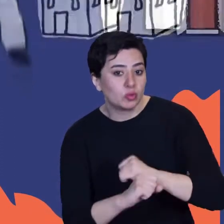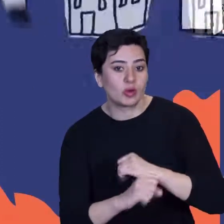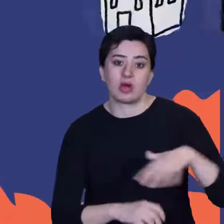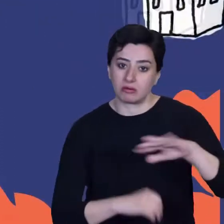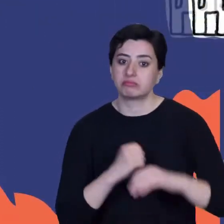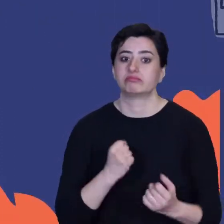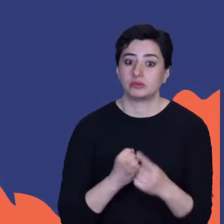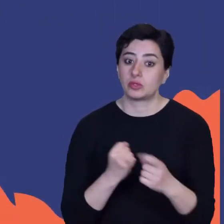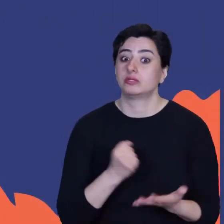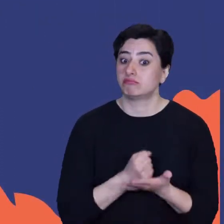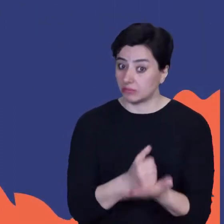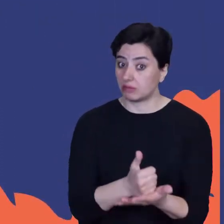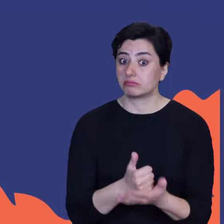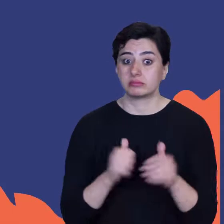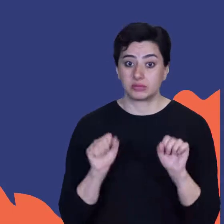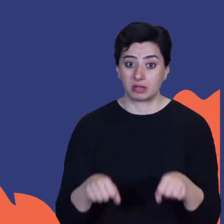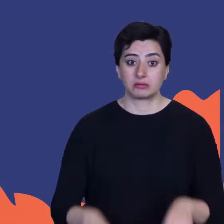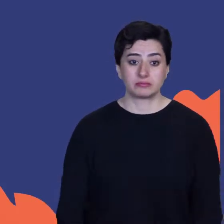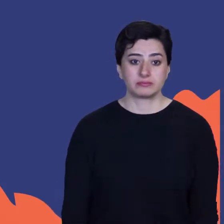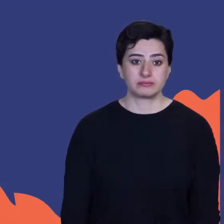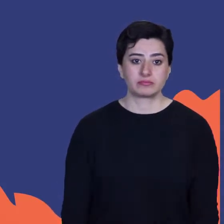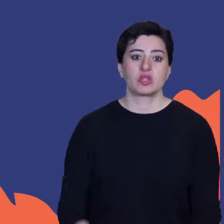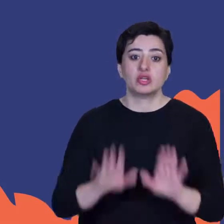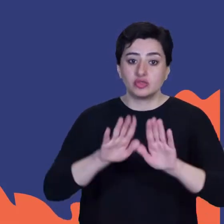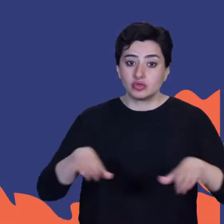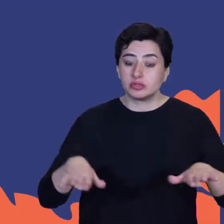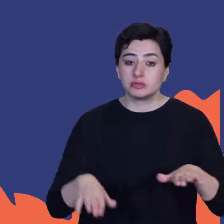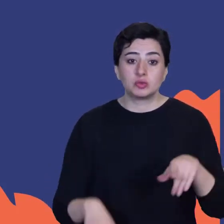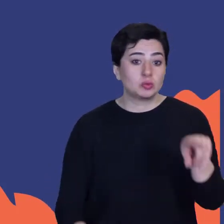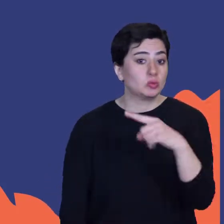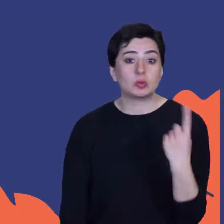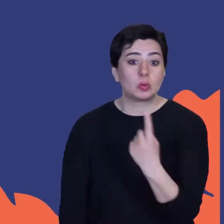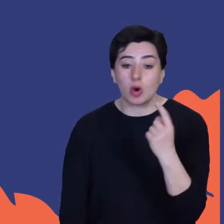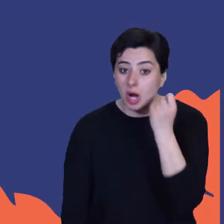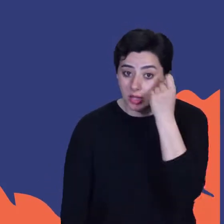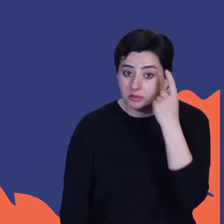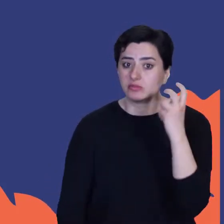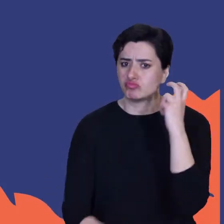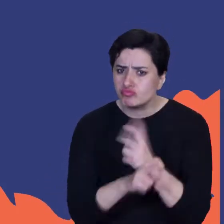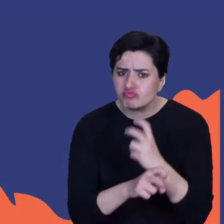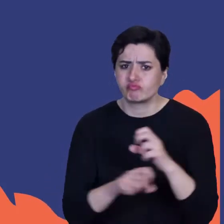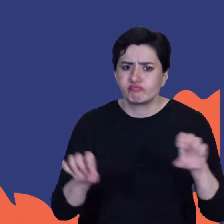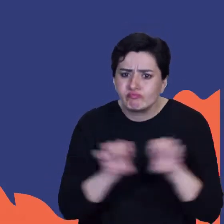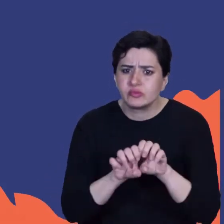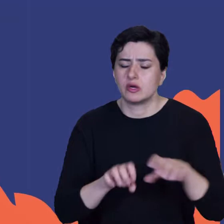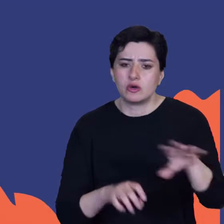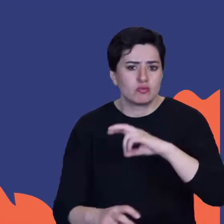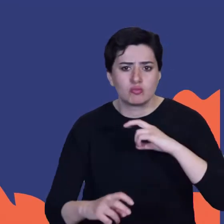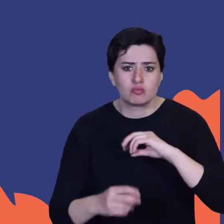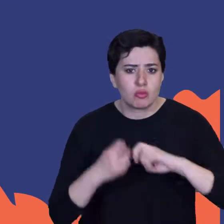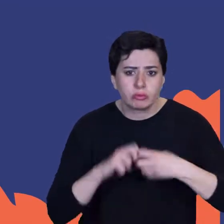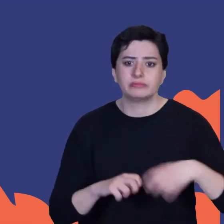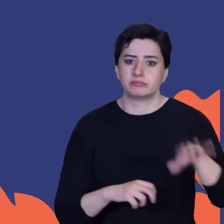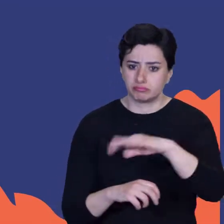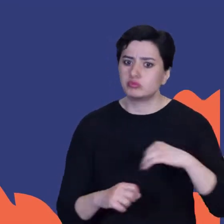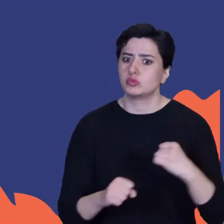The family disappears. The boy is left alone. Children who understand dangers, who are empowered and listened to, can play an important